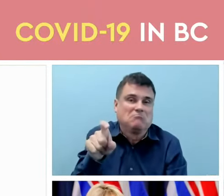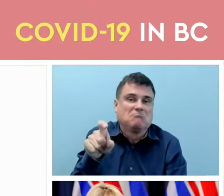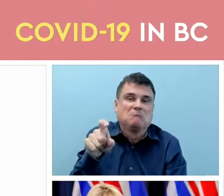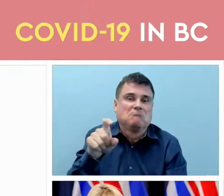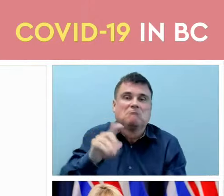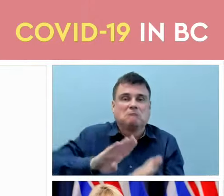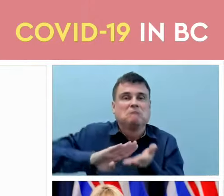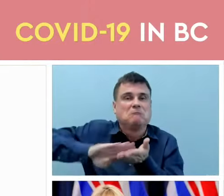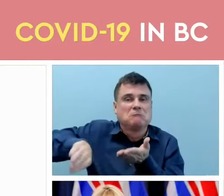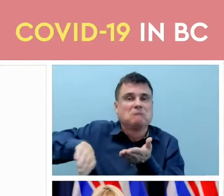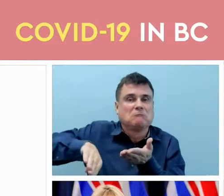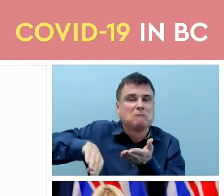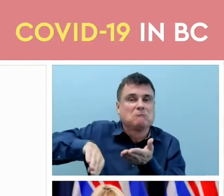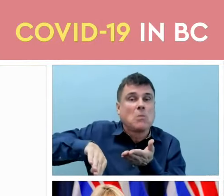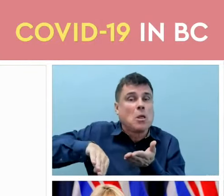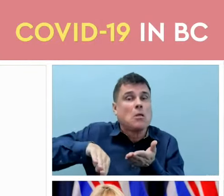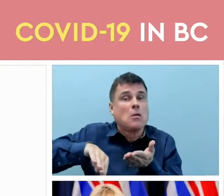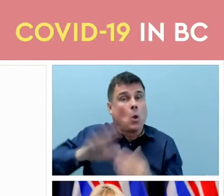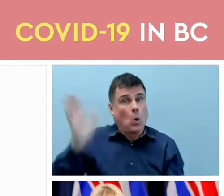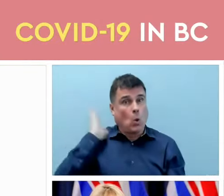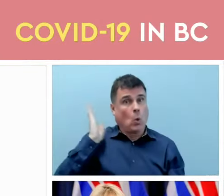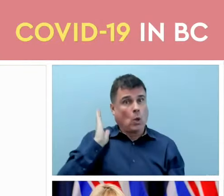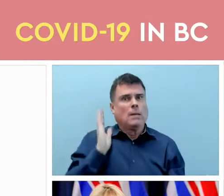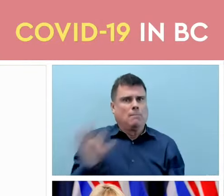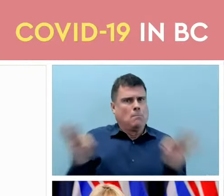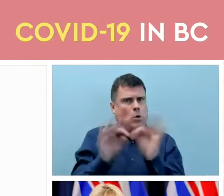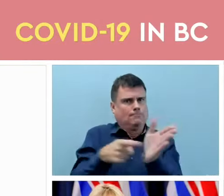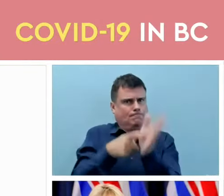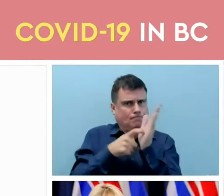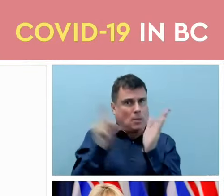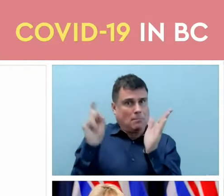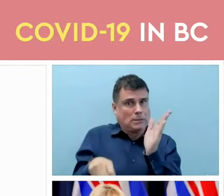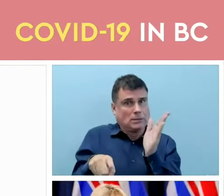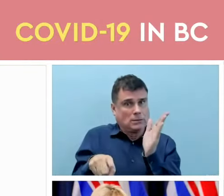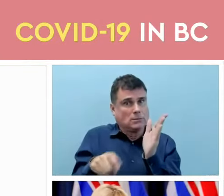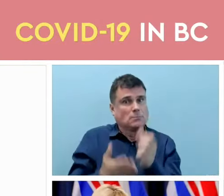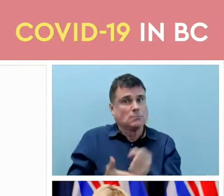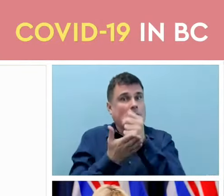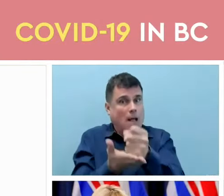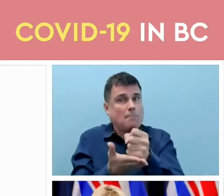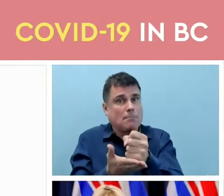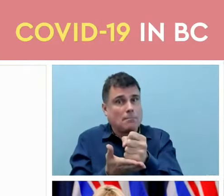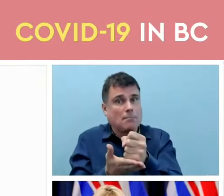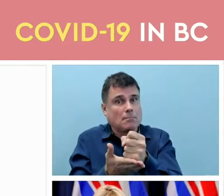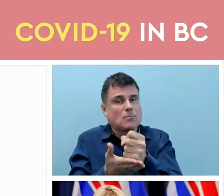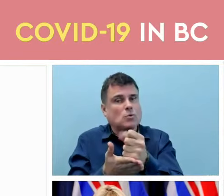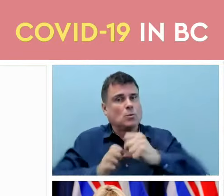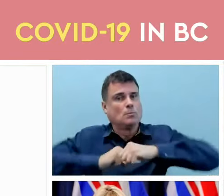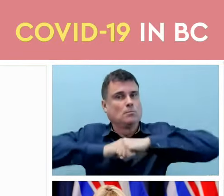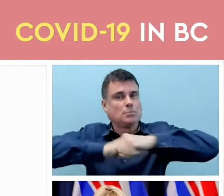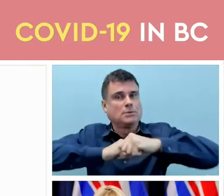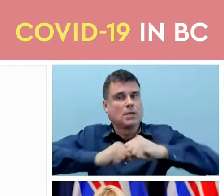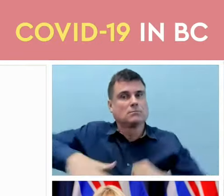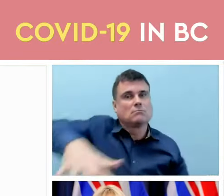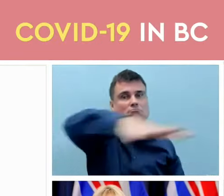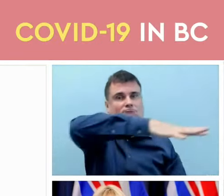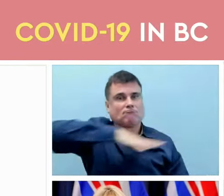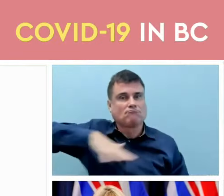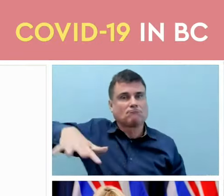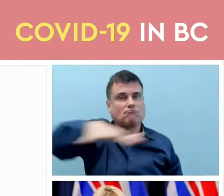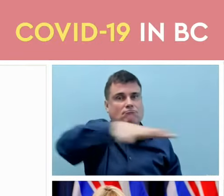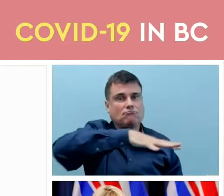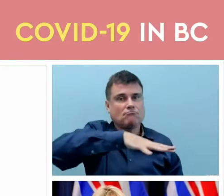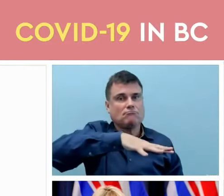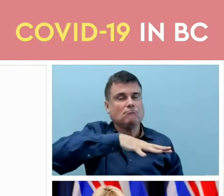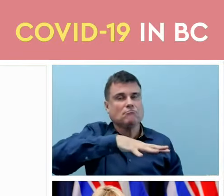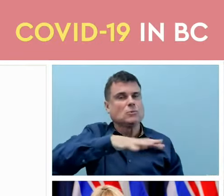risk period, being able to have these measures in place in those highest risk settings. So it